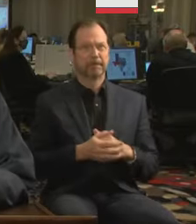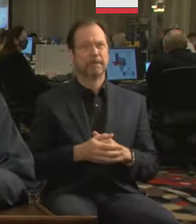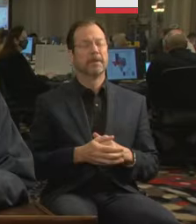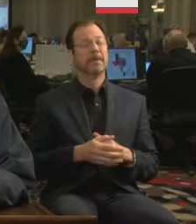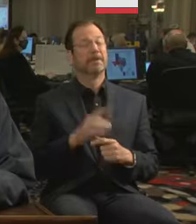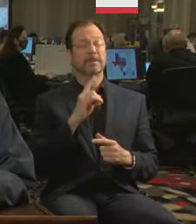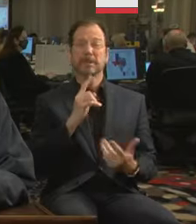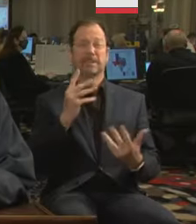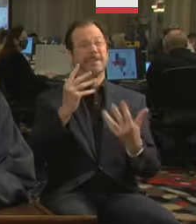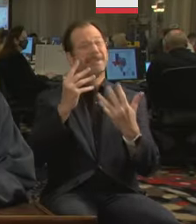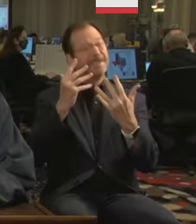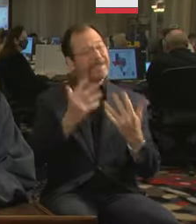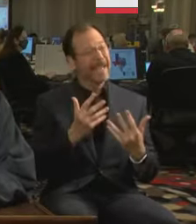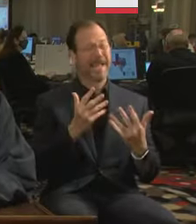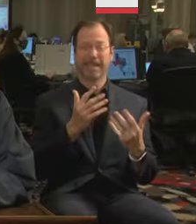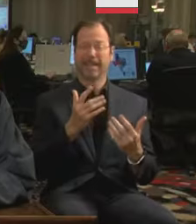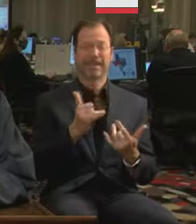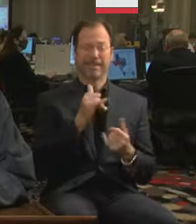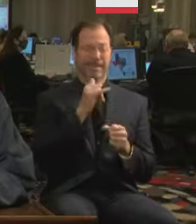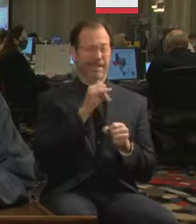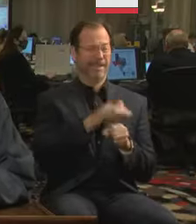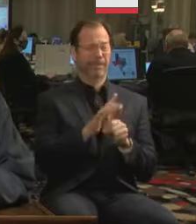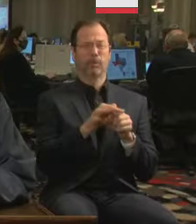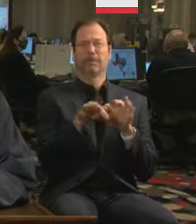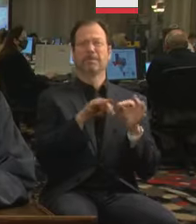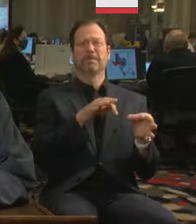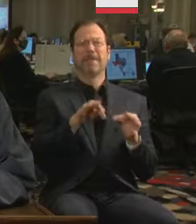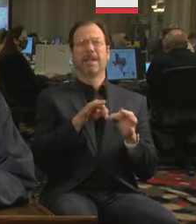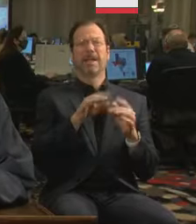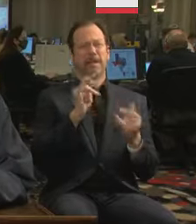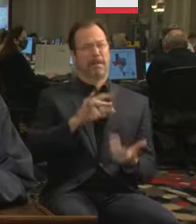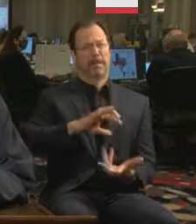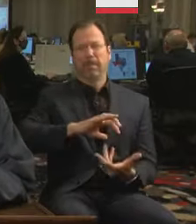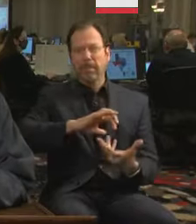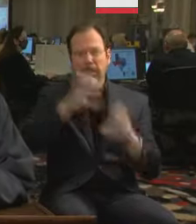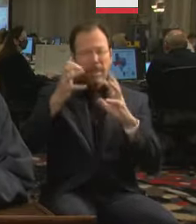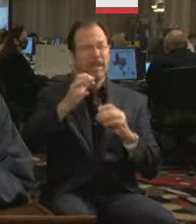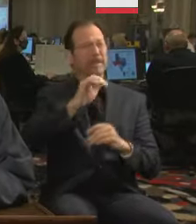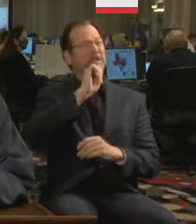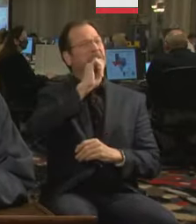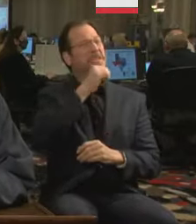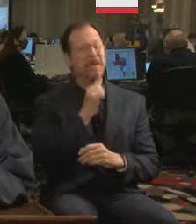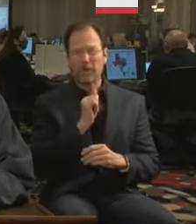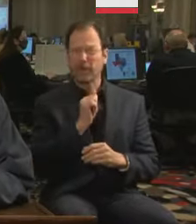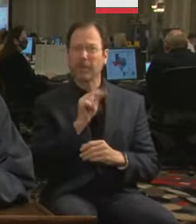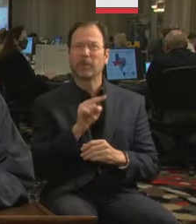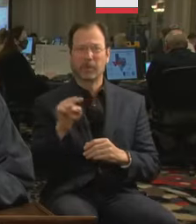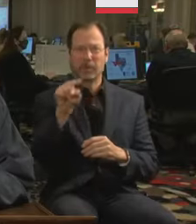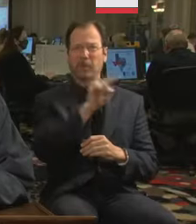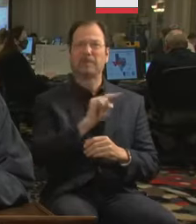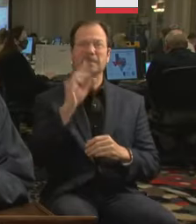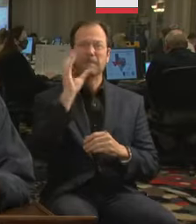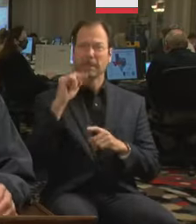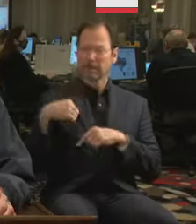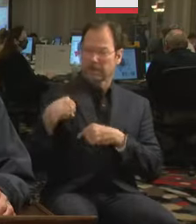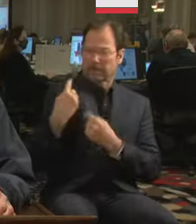Tragic does not even begin to describe the devastation and the suffering that you have endured